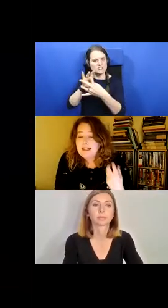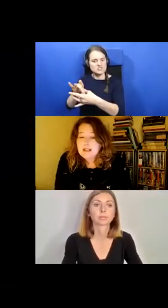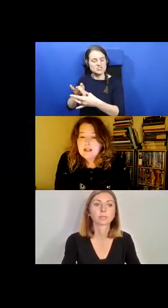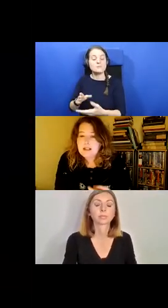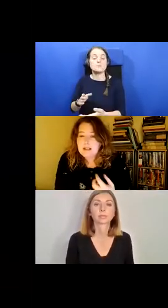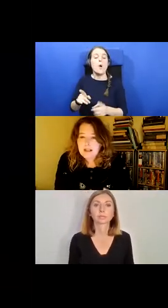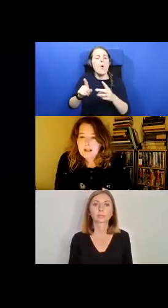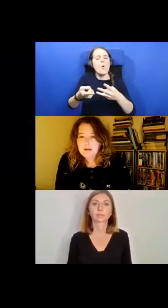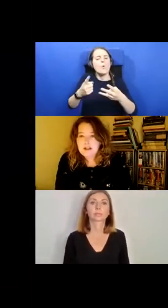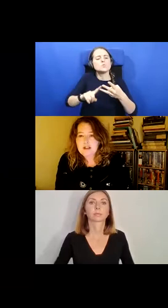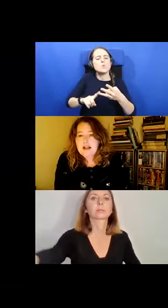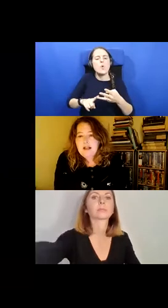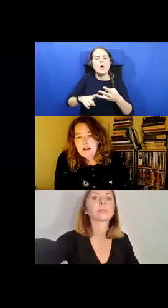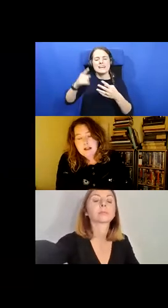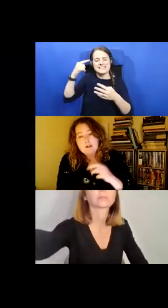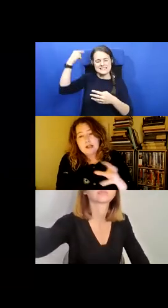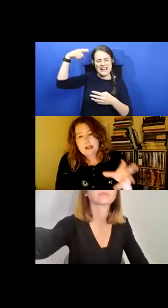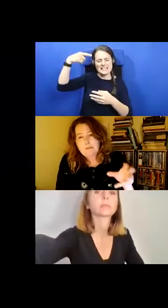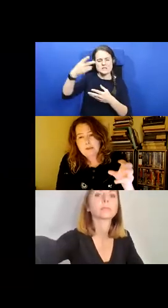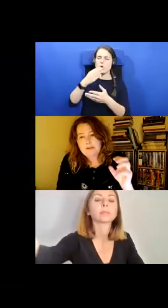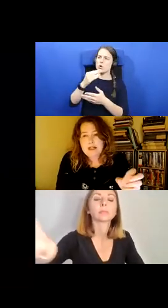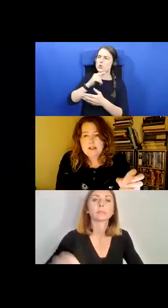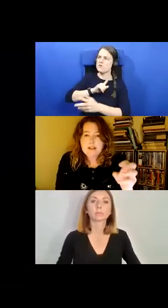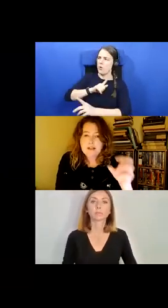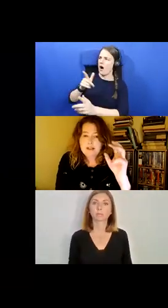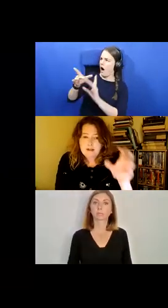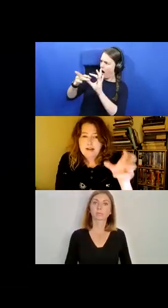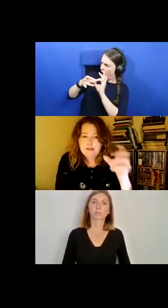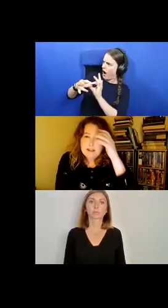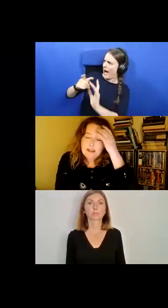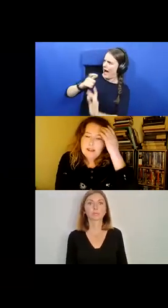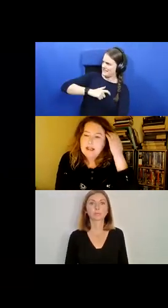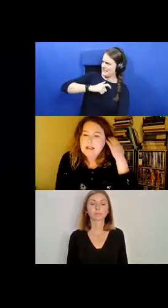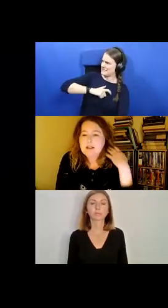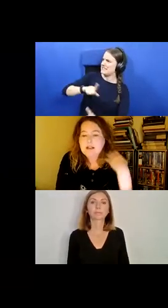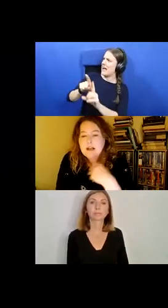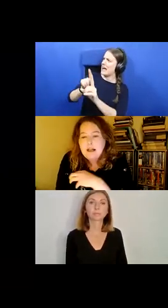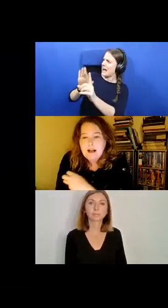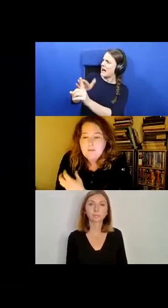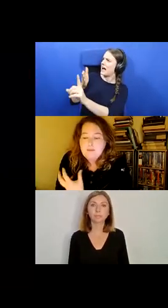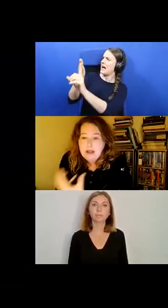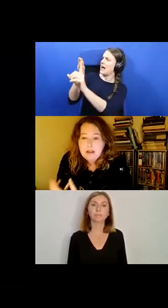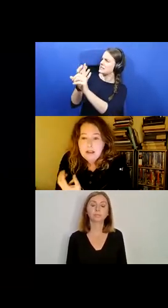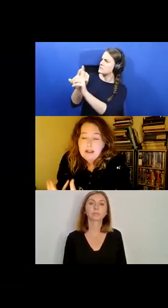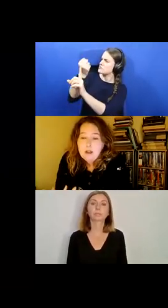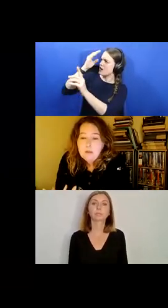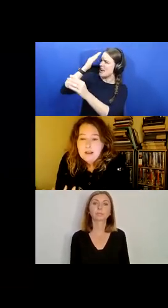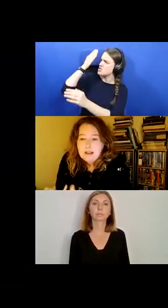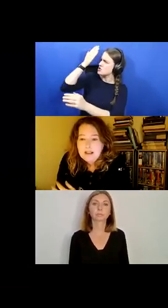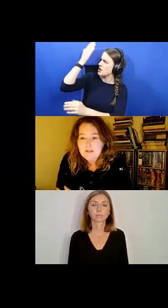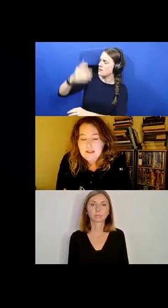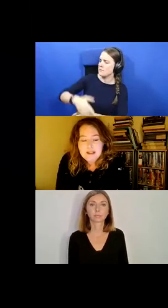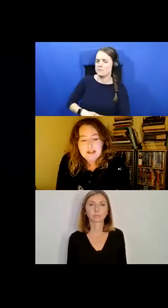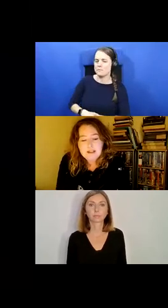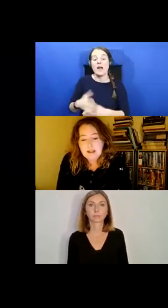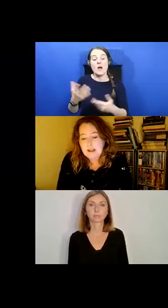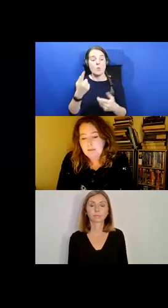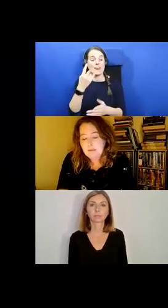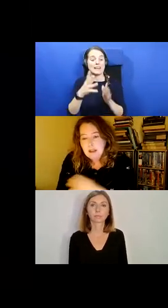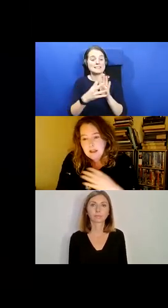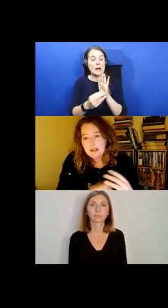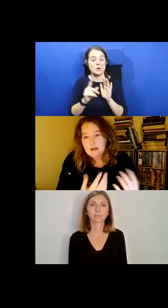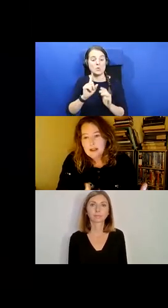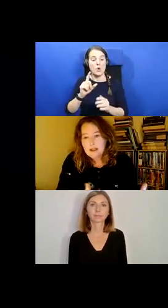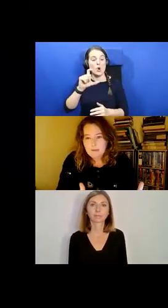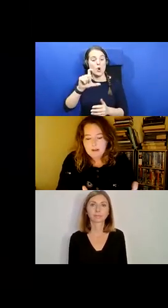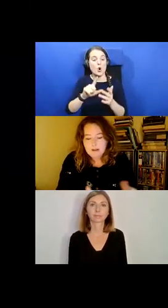identity and aspiration. And a good example of that is, and I have it on the slide here, is Columba. And obviously, this